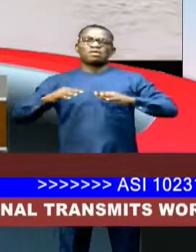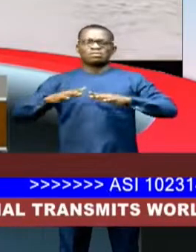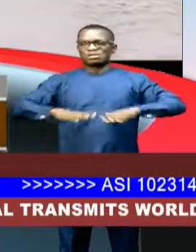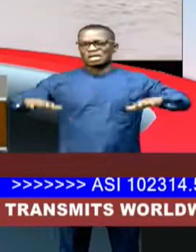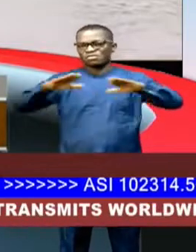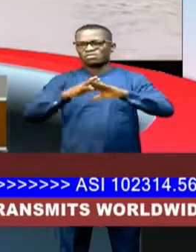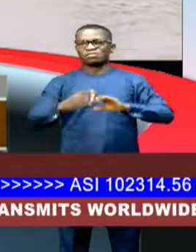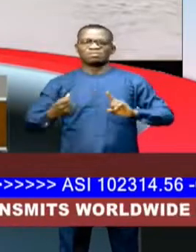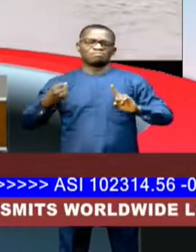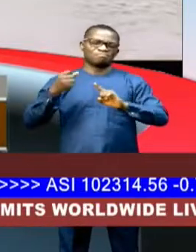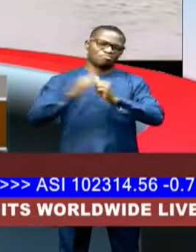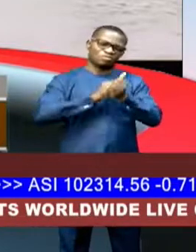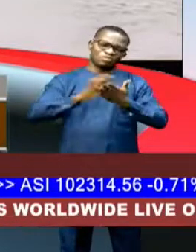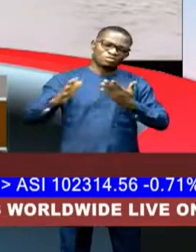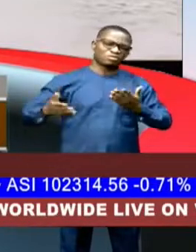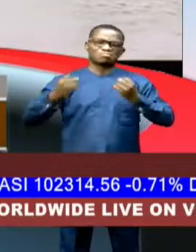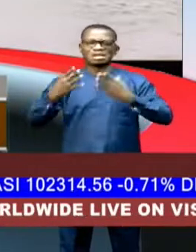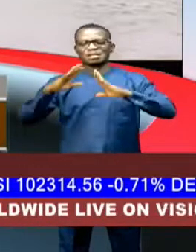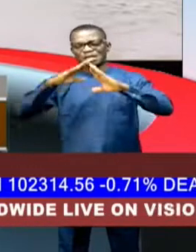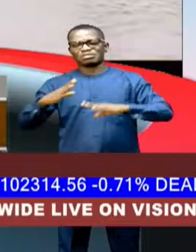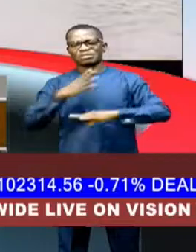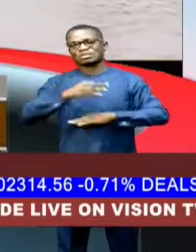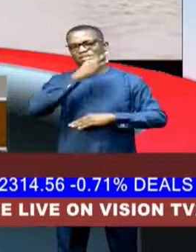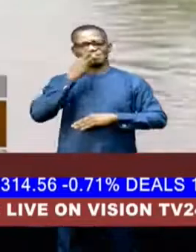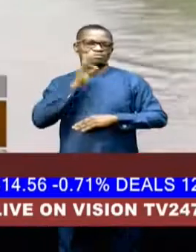houses and farmlands. A detail is with Jermay Steven.